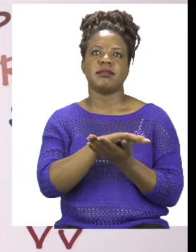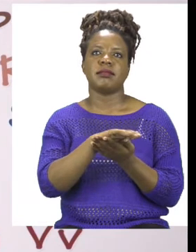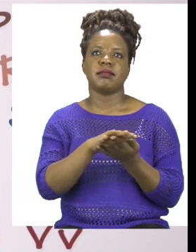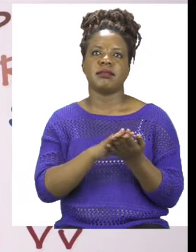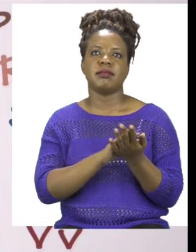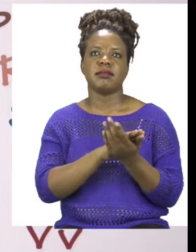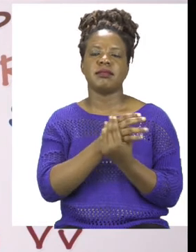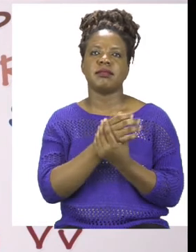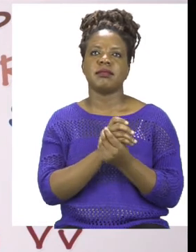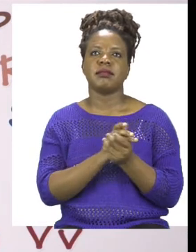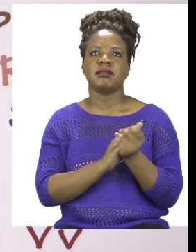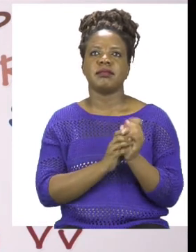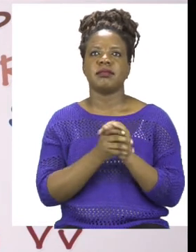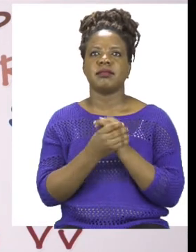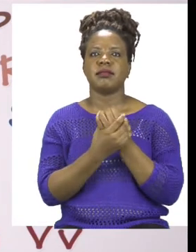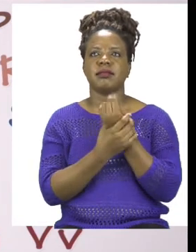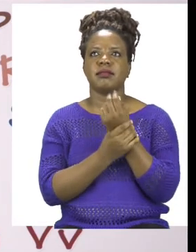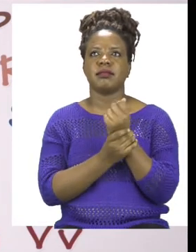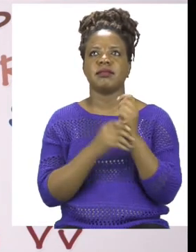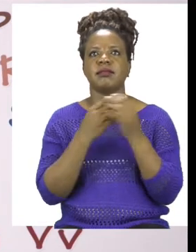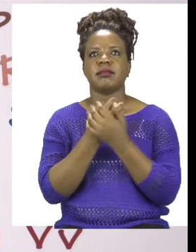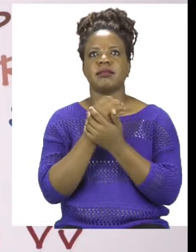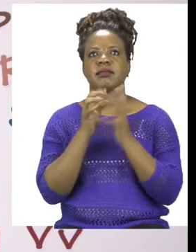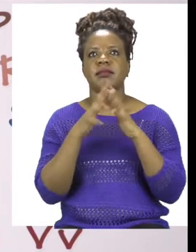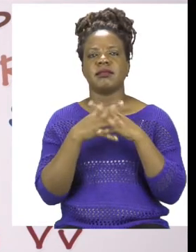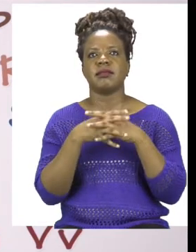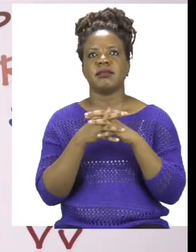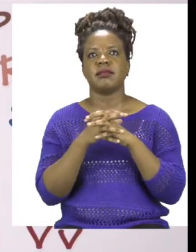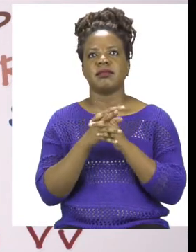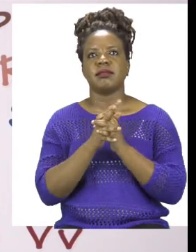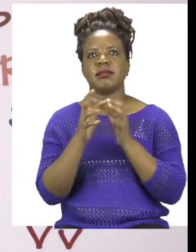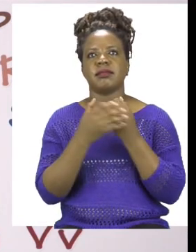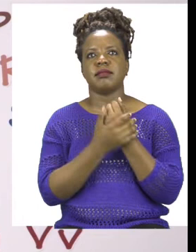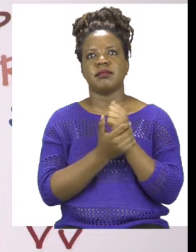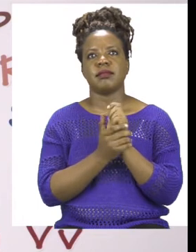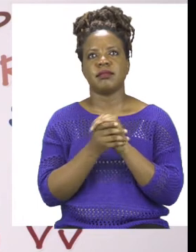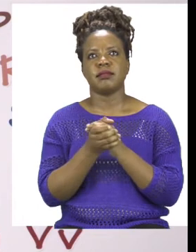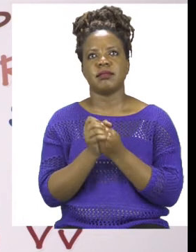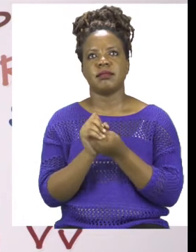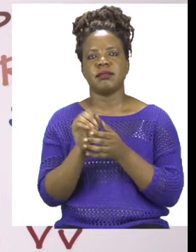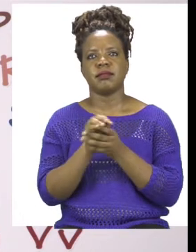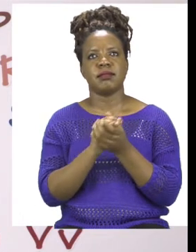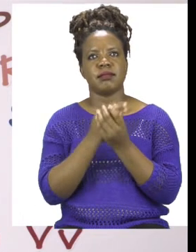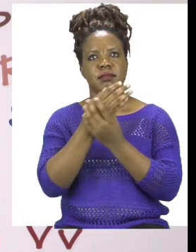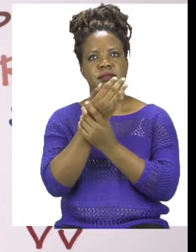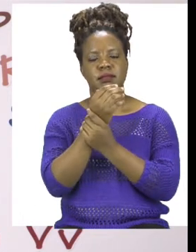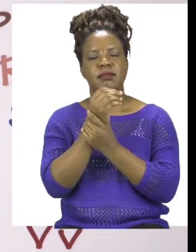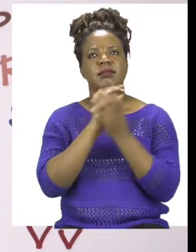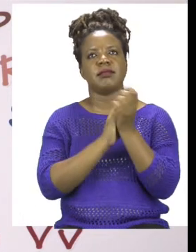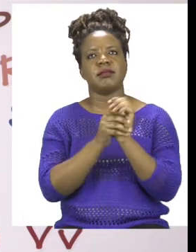sanitizer to our entire hands. Make sure that when you use sanitizer you do not waste any of it.